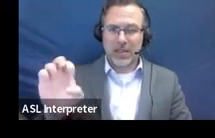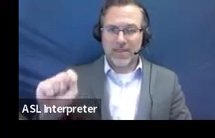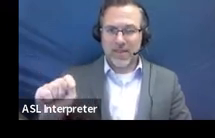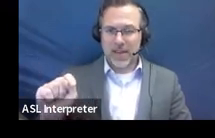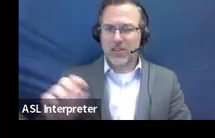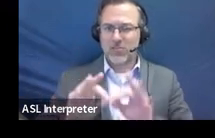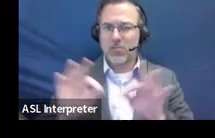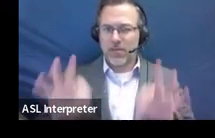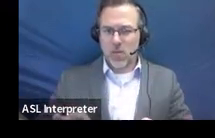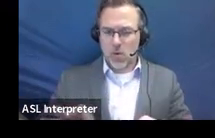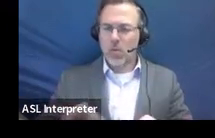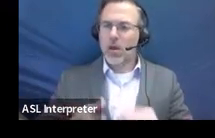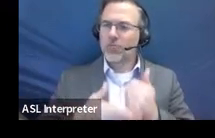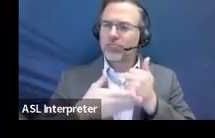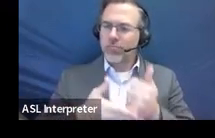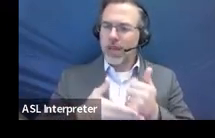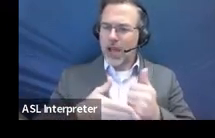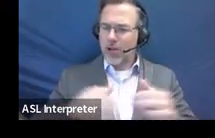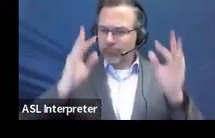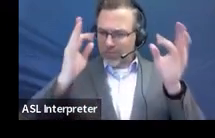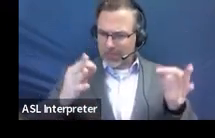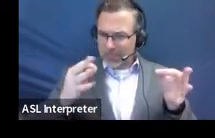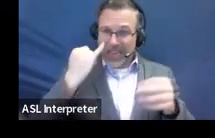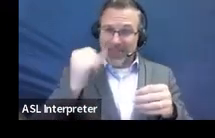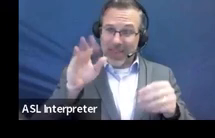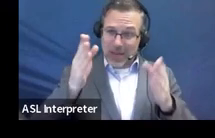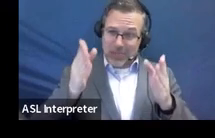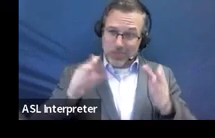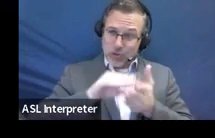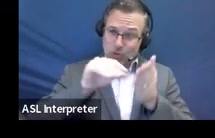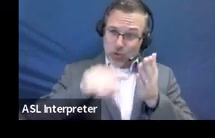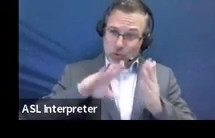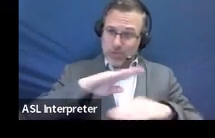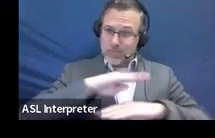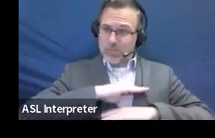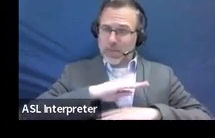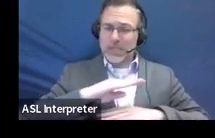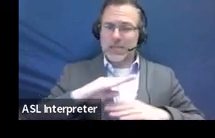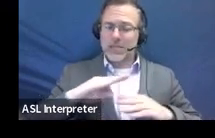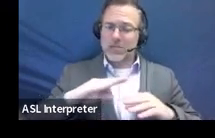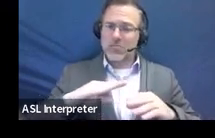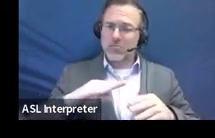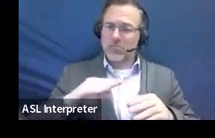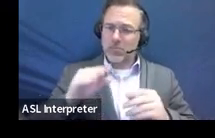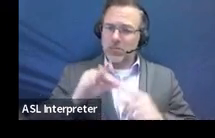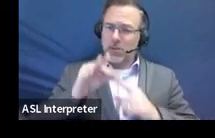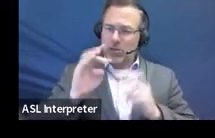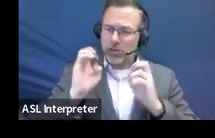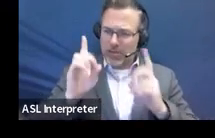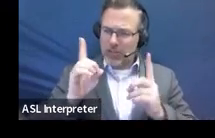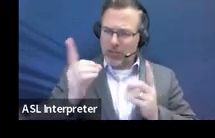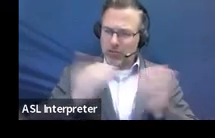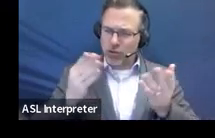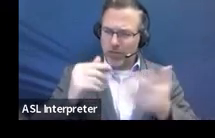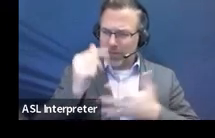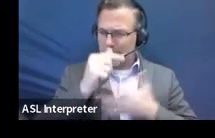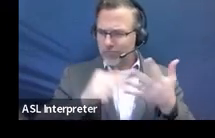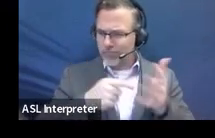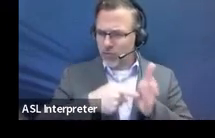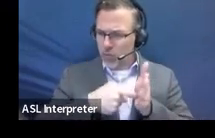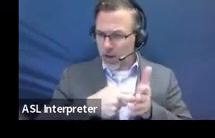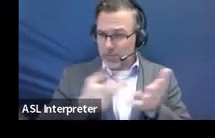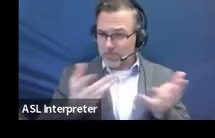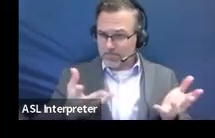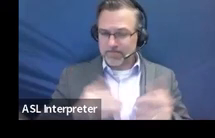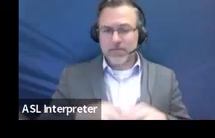services. Or if you're considering a change in eligibility for special ed services, because this form is used